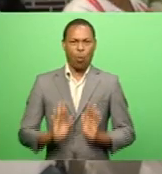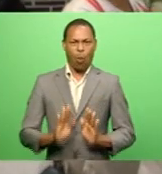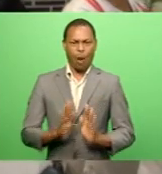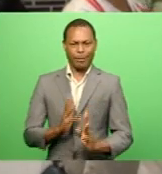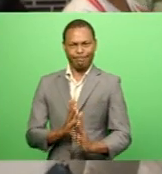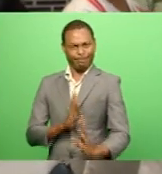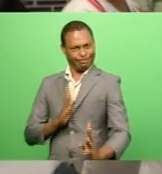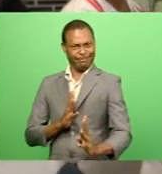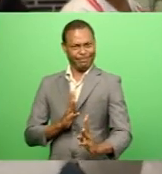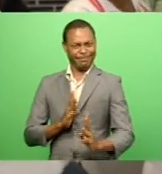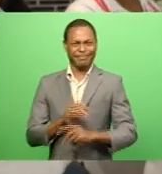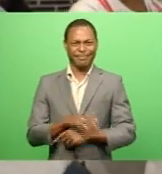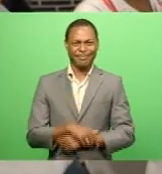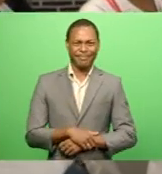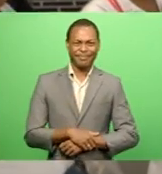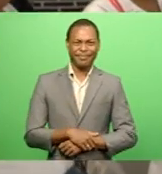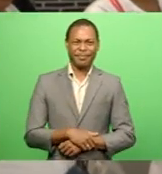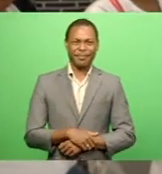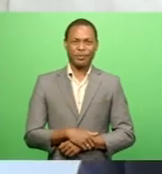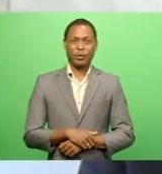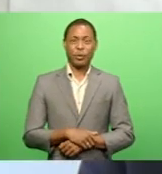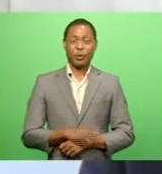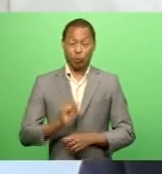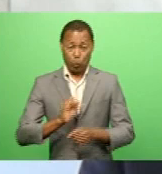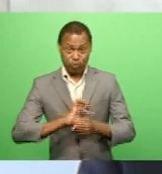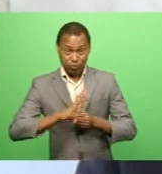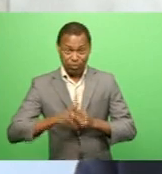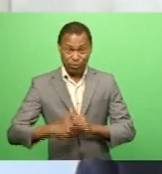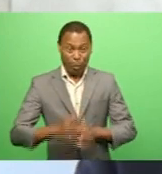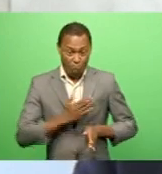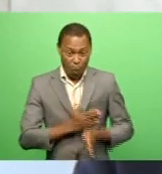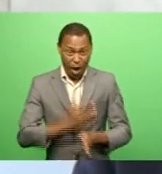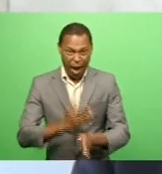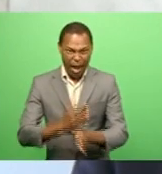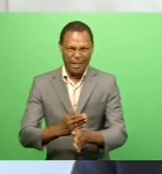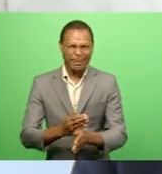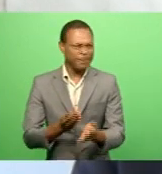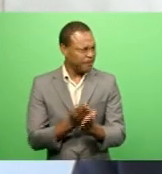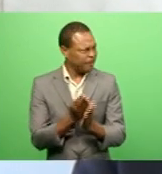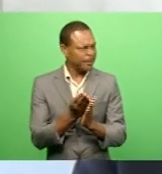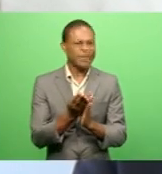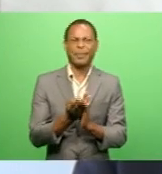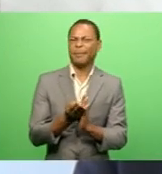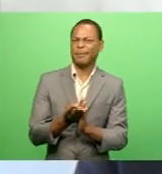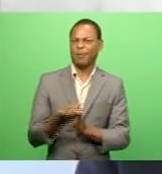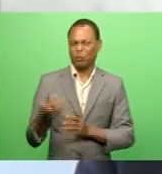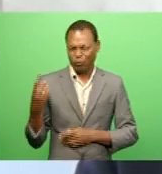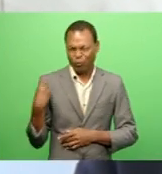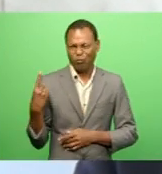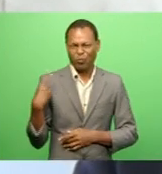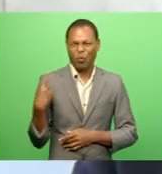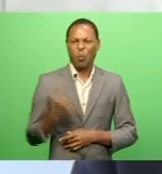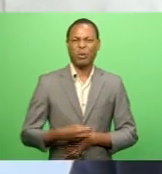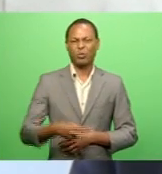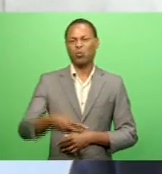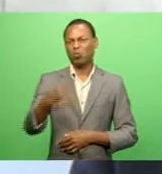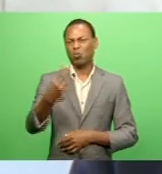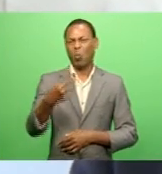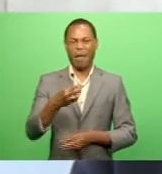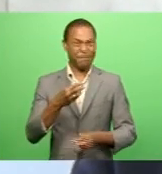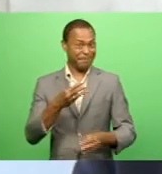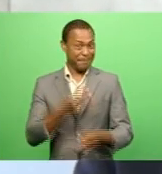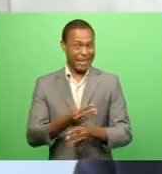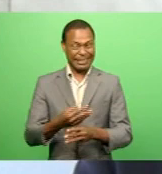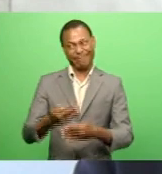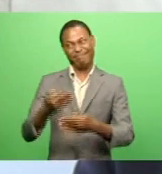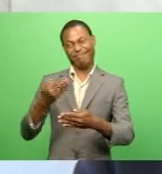COVID-19 frontliners who have served us so dutifully this past 12 months Are